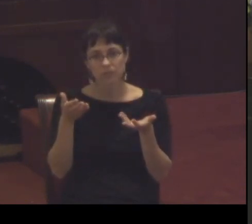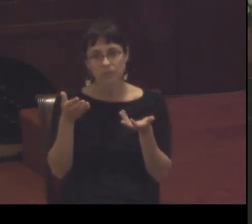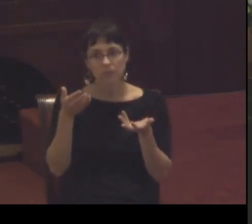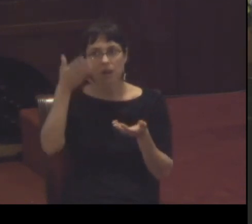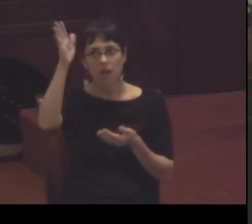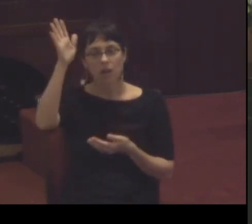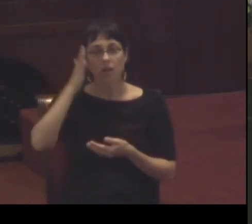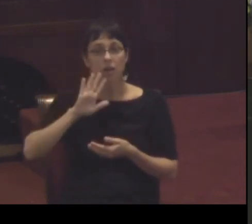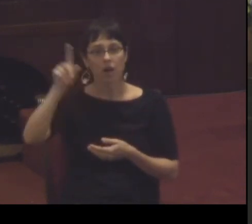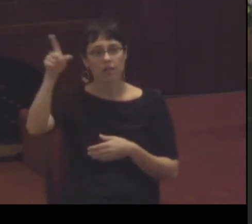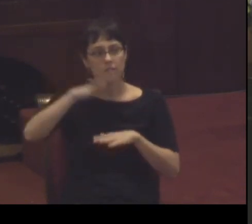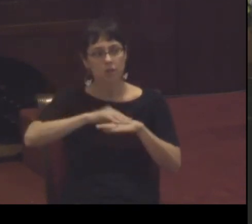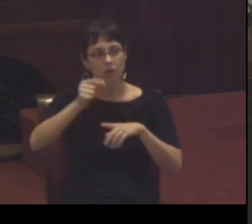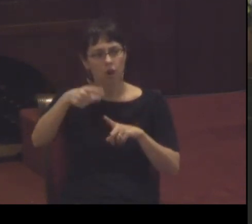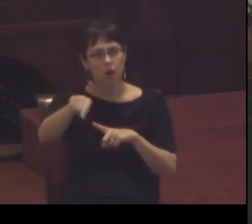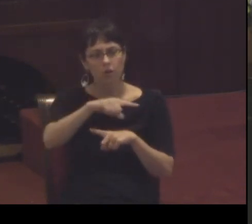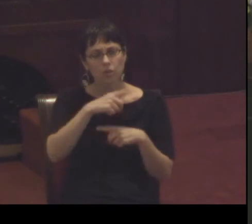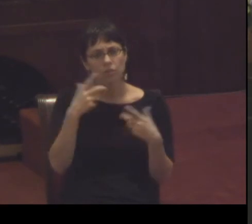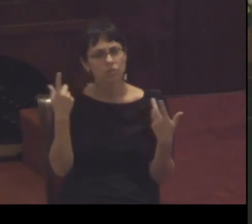to this year